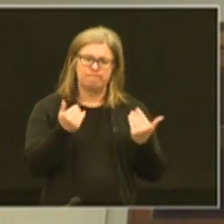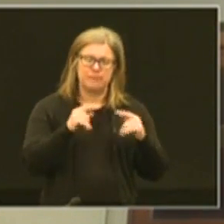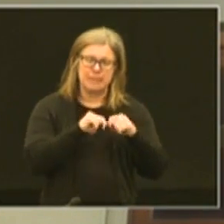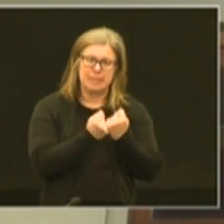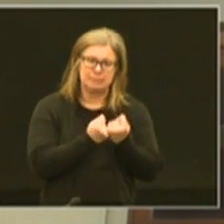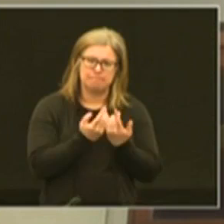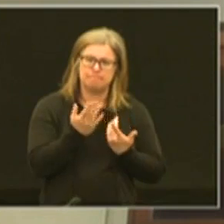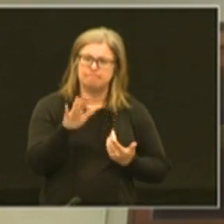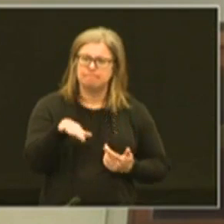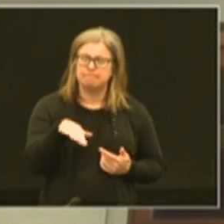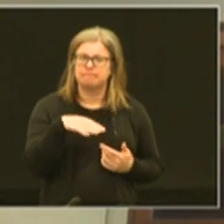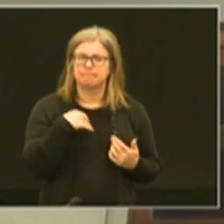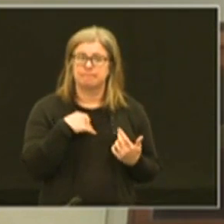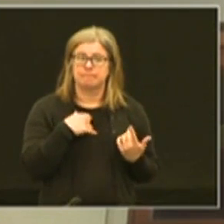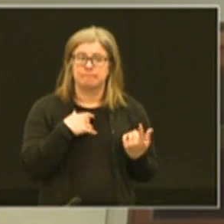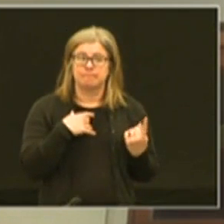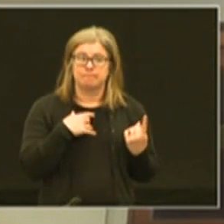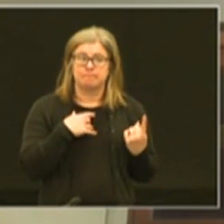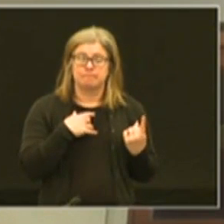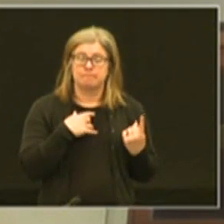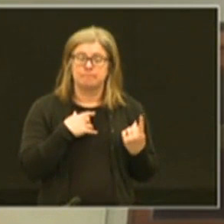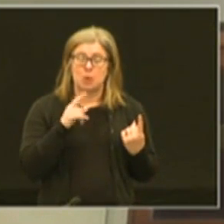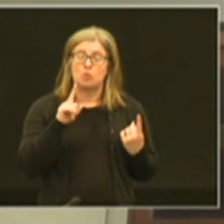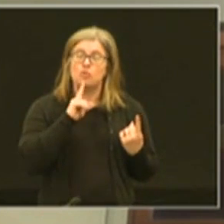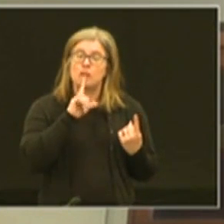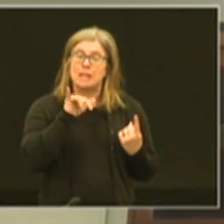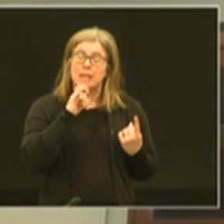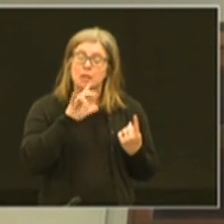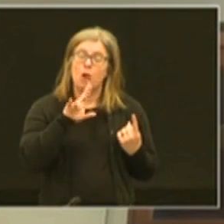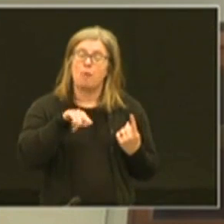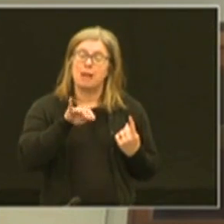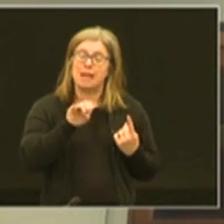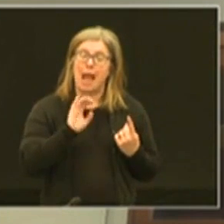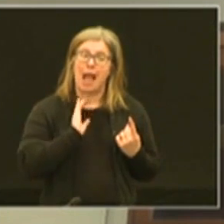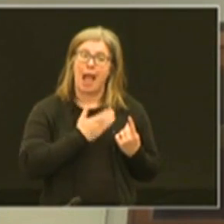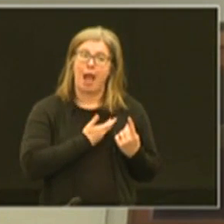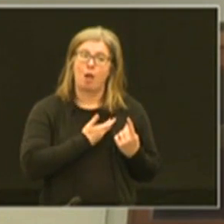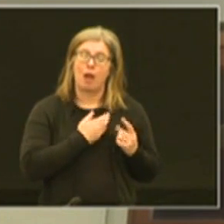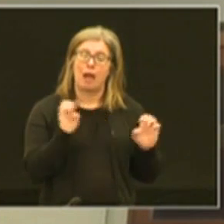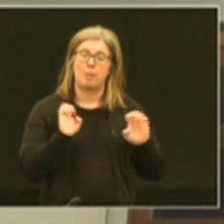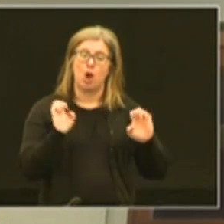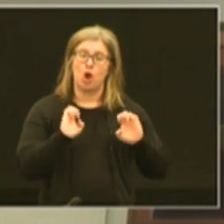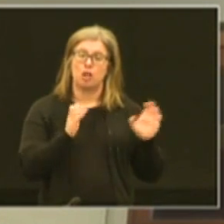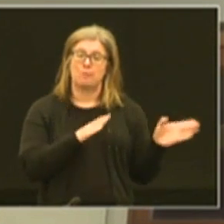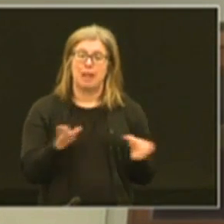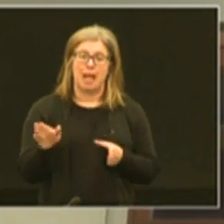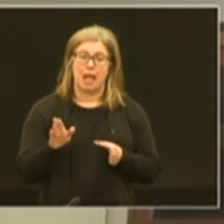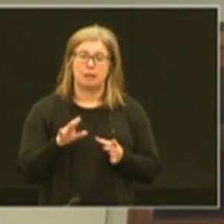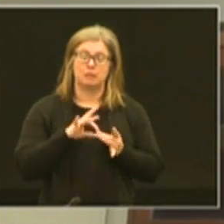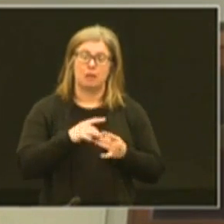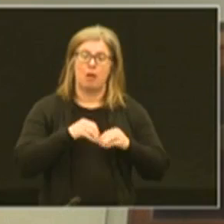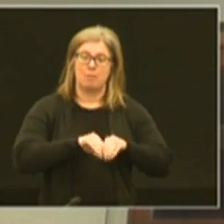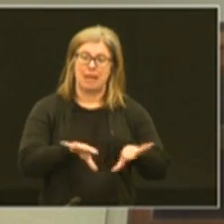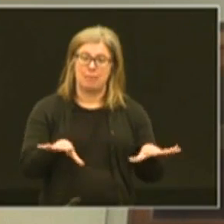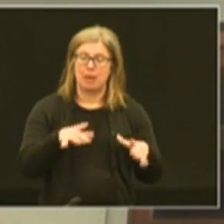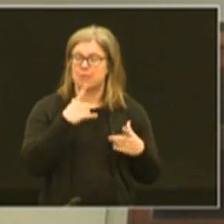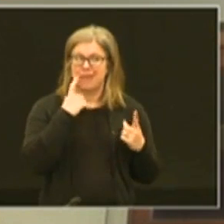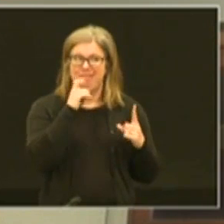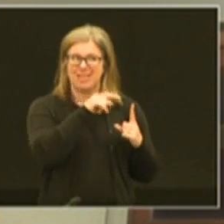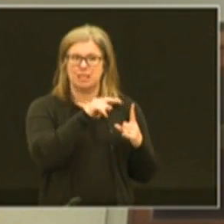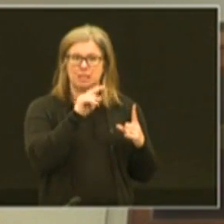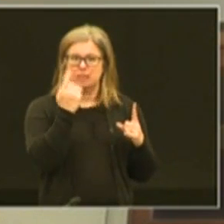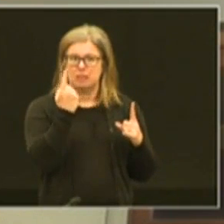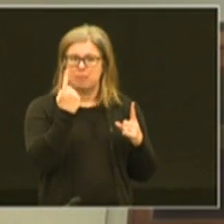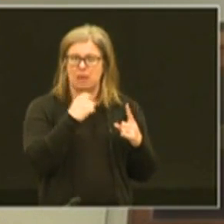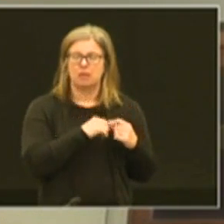team together and saying boy you know I think we really need to update our emergency plan around pandemics because this is